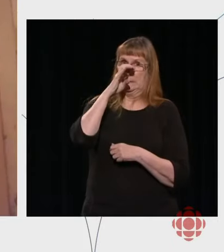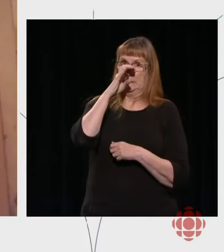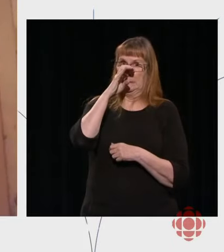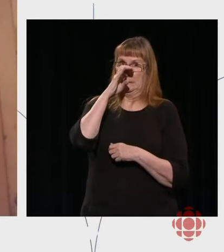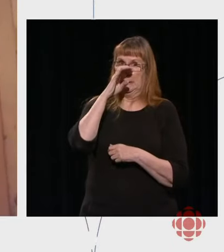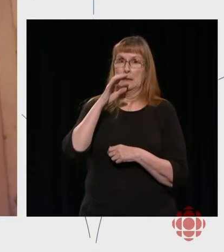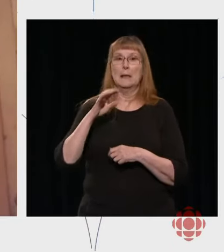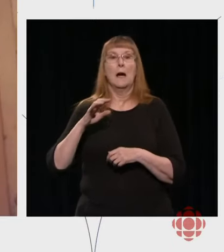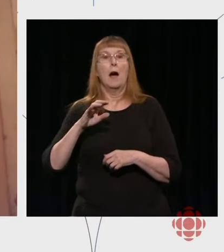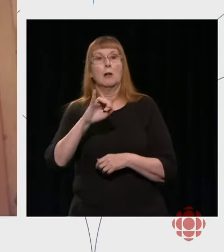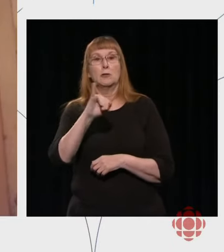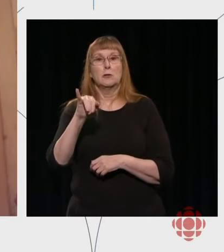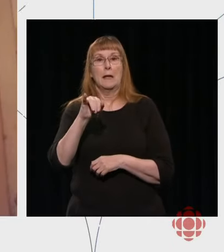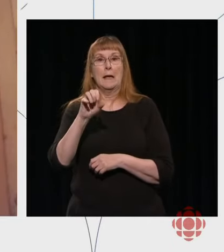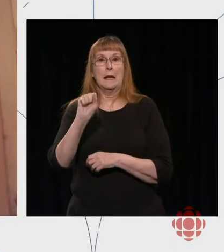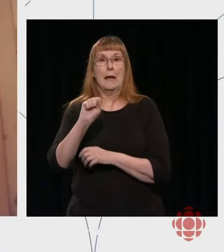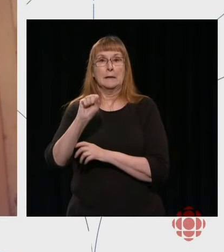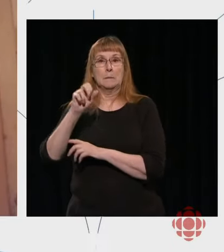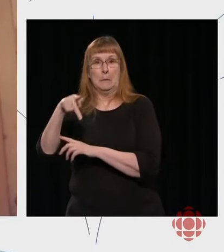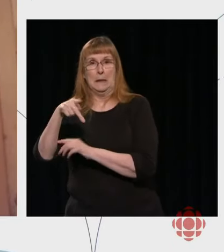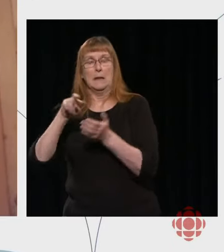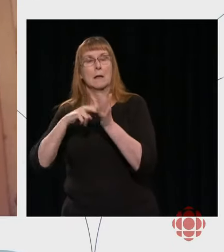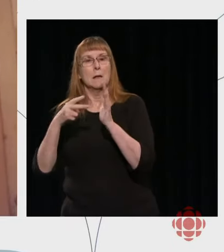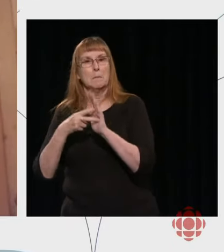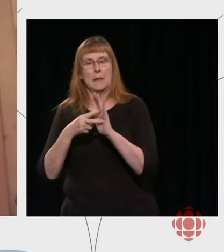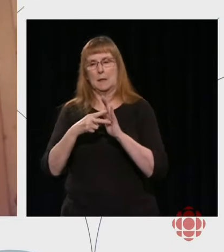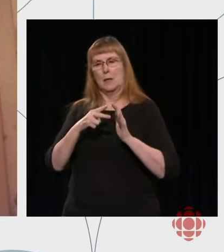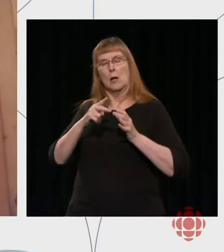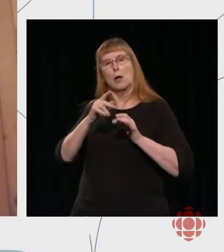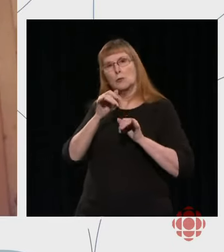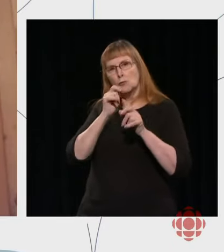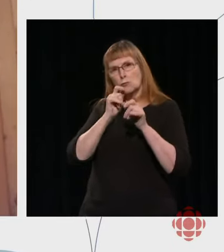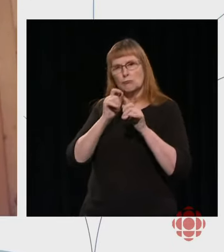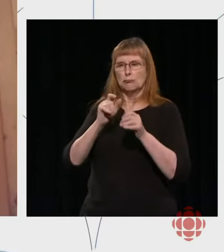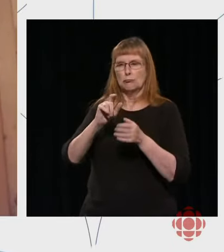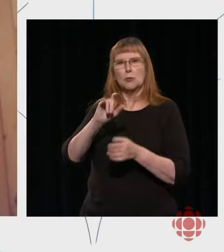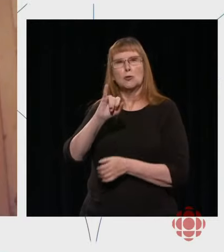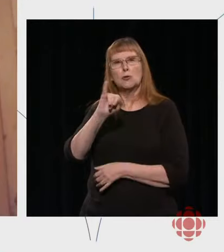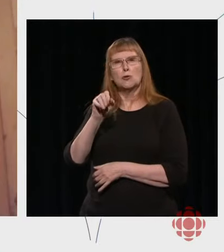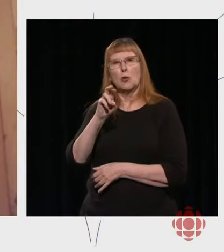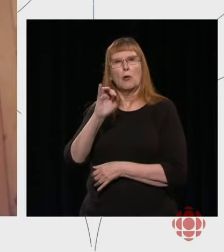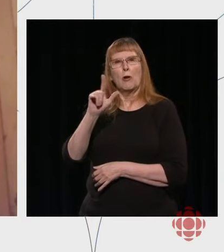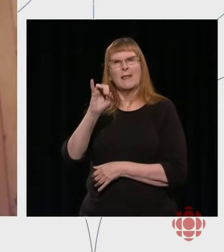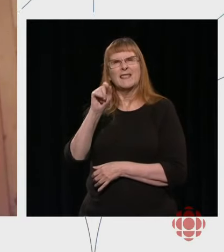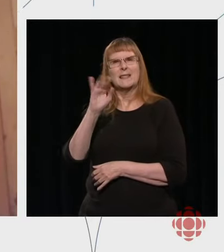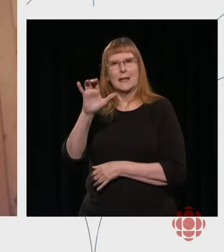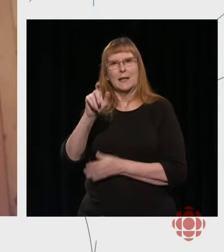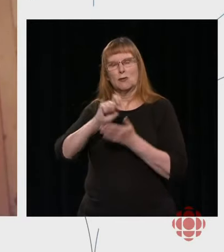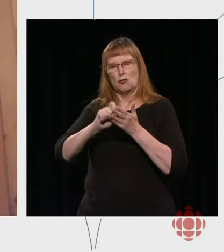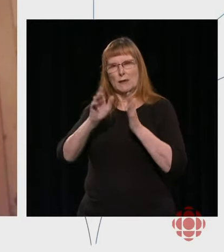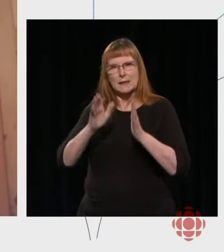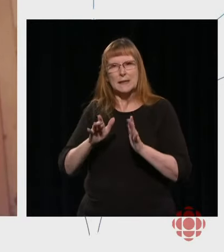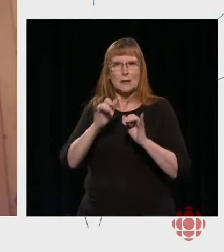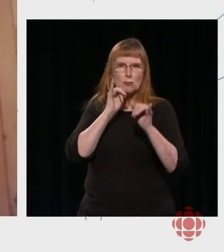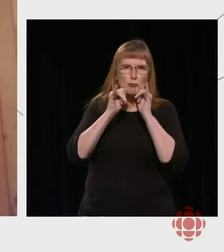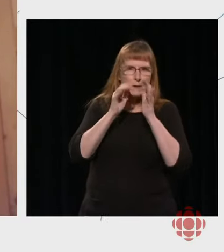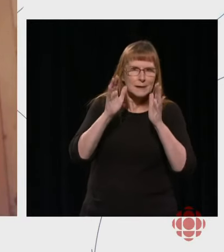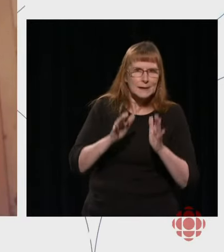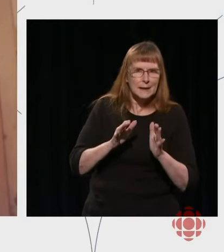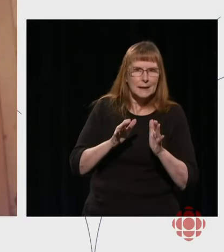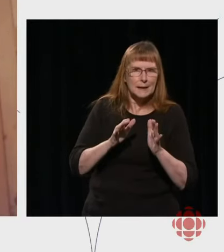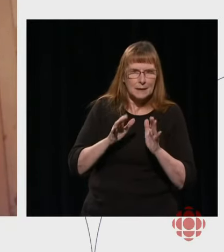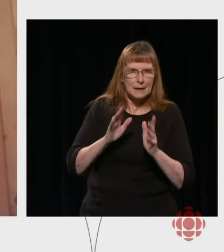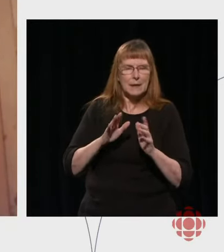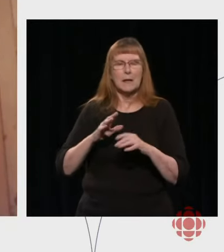journalistic standards and practices. And there are very, very, very clear rules there that our journalists need to follow to be sure that we